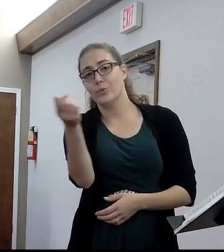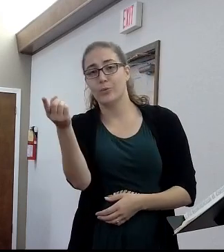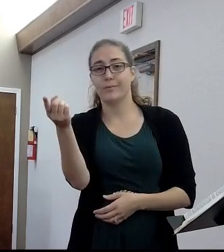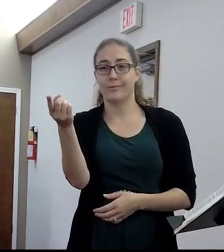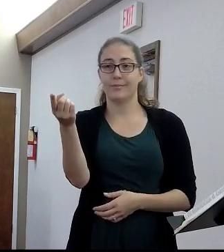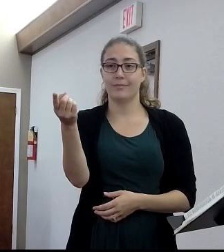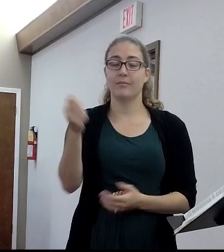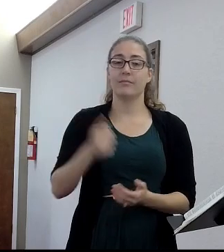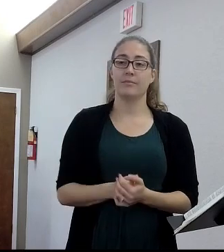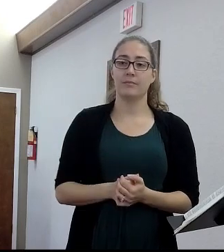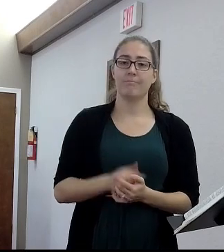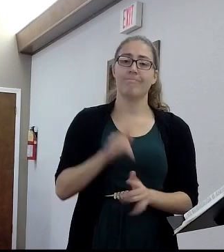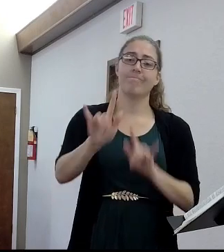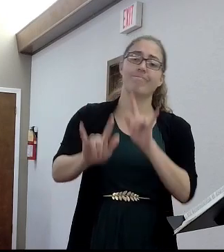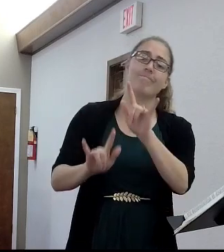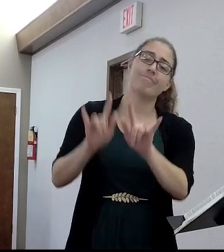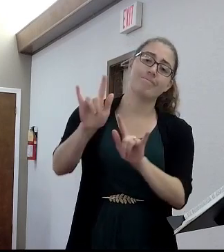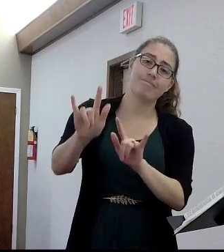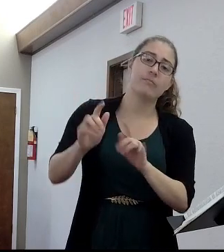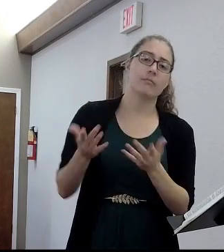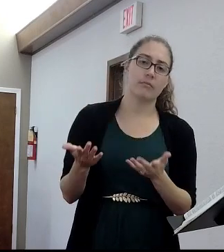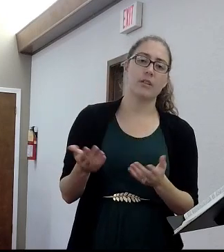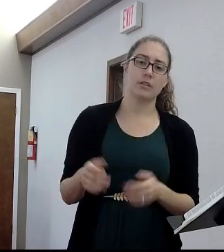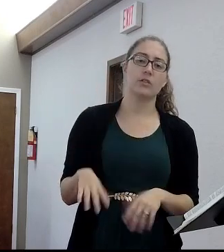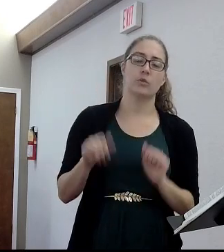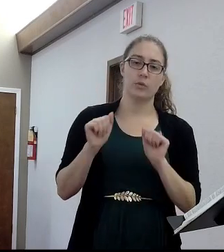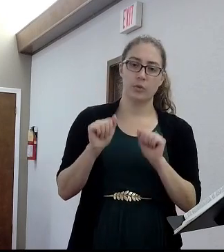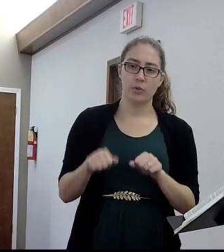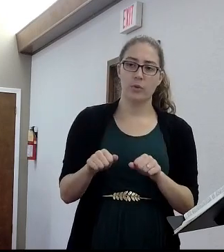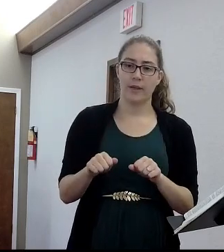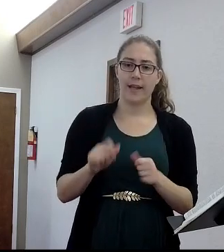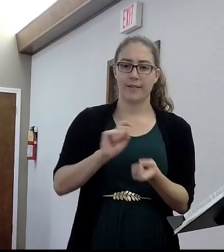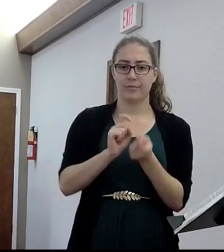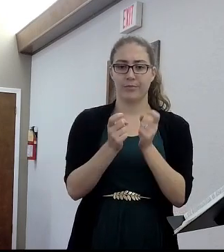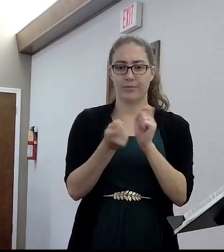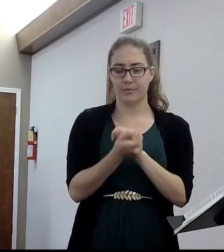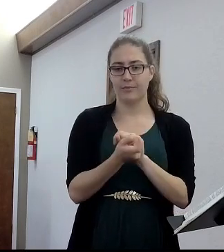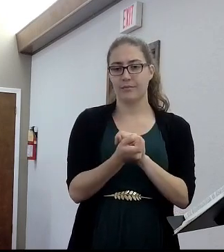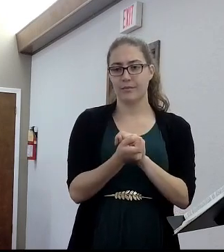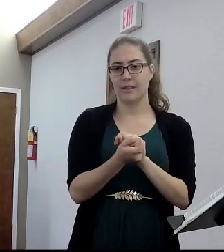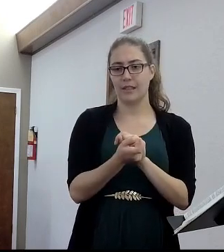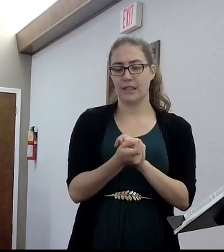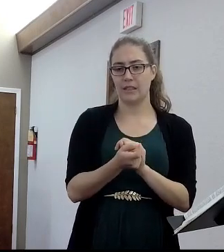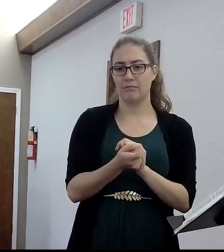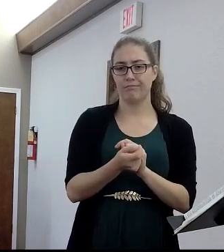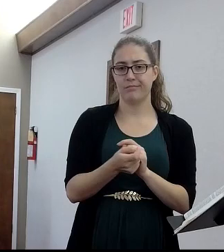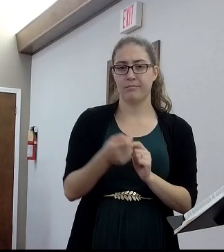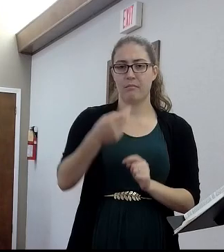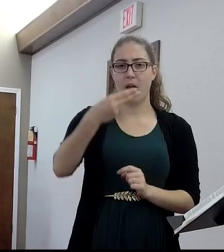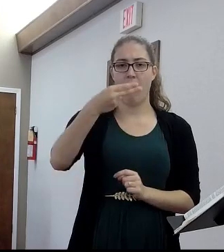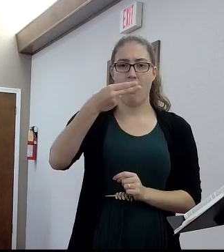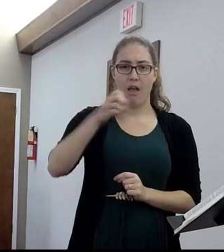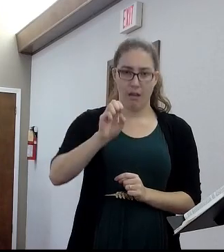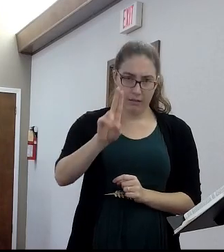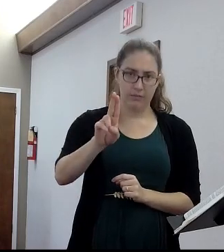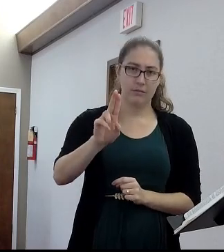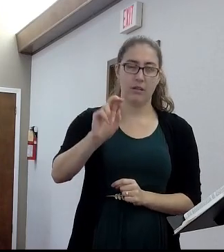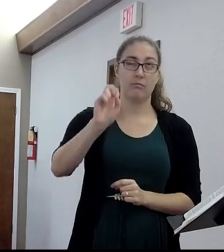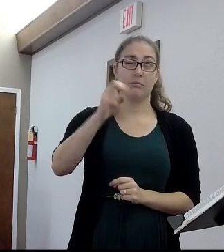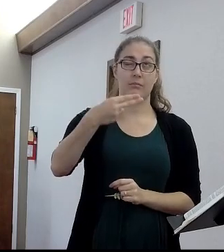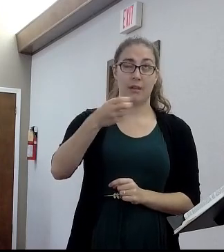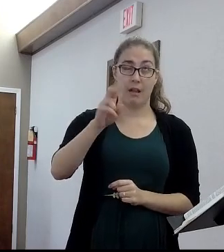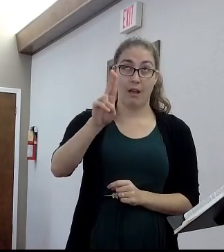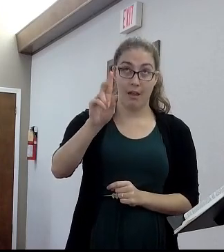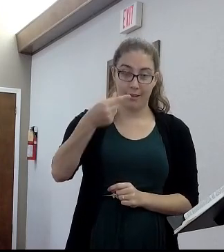It could be translated hug very easily. And so, it means embrace. it, inside the word salute means